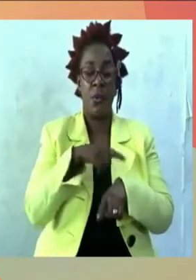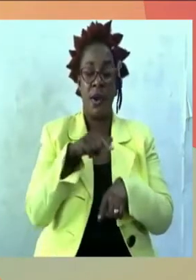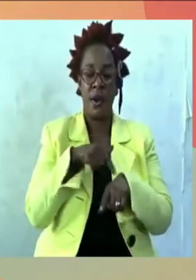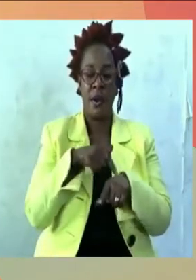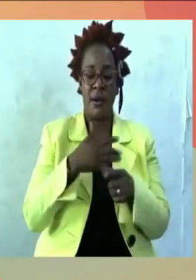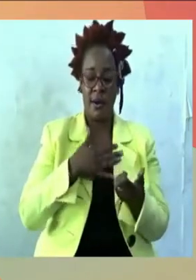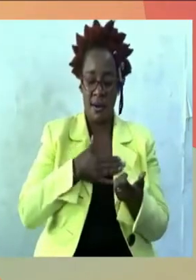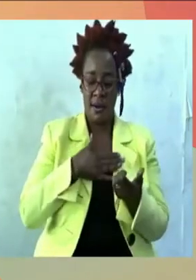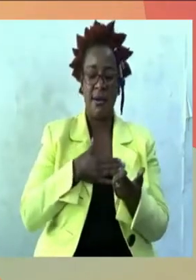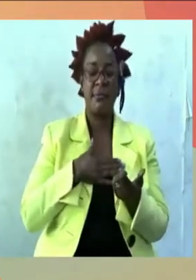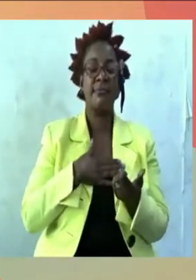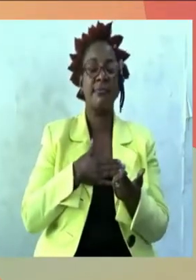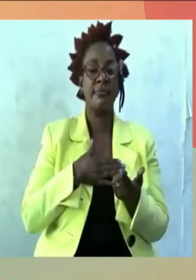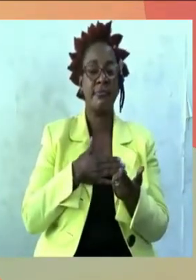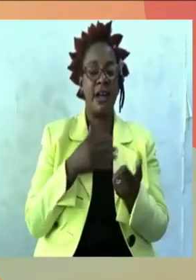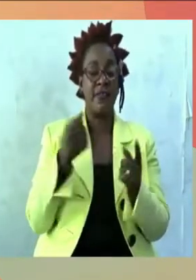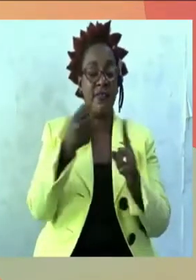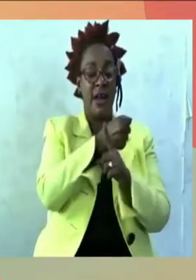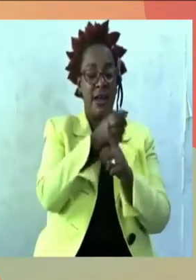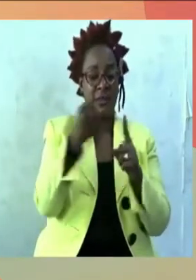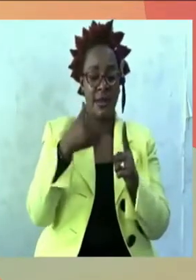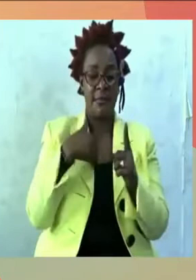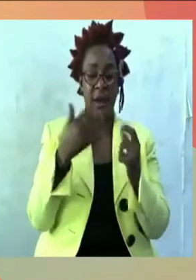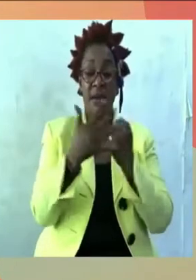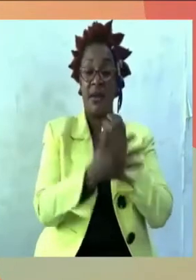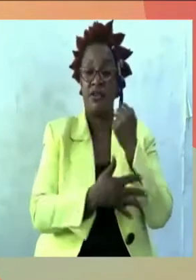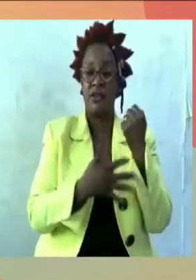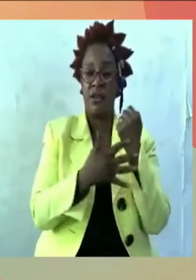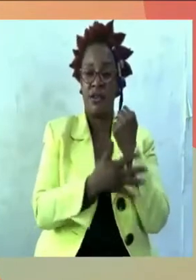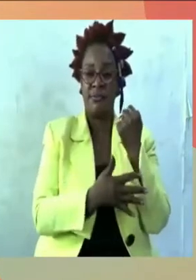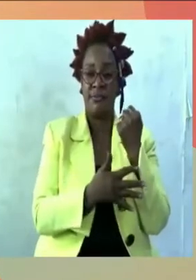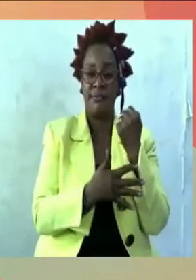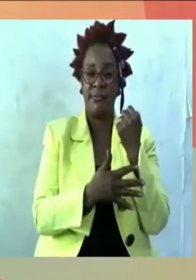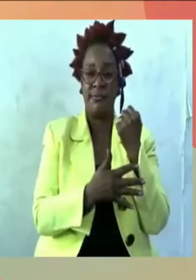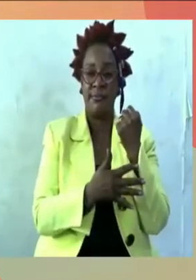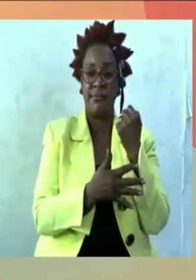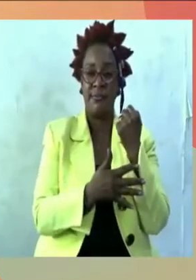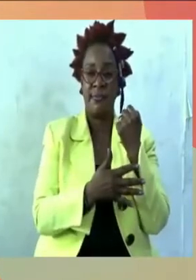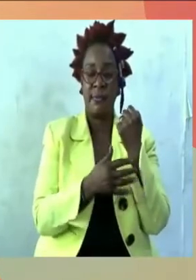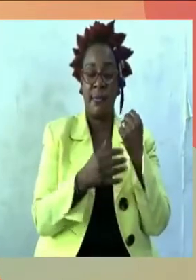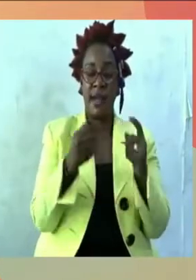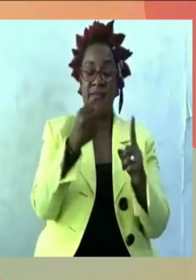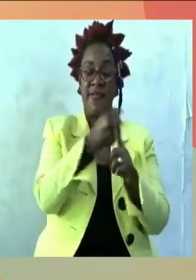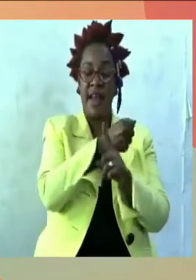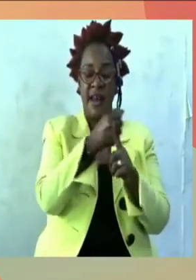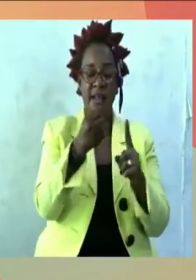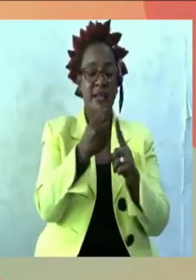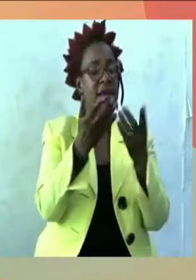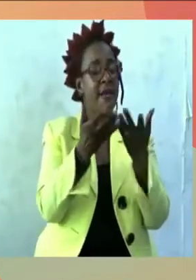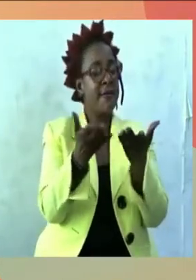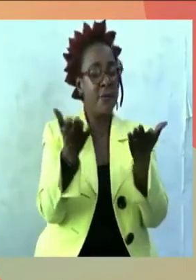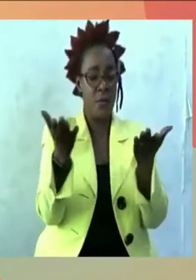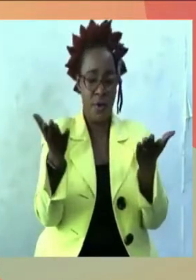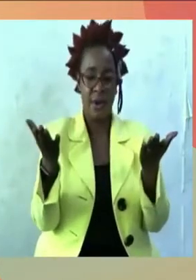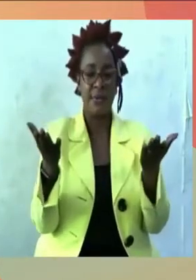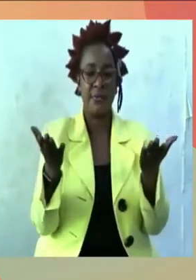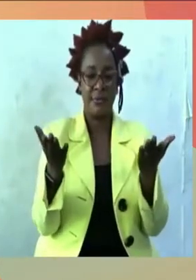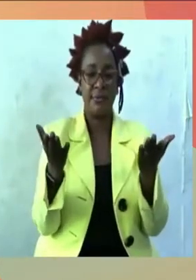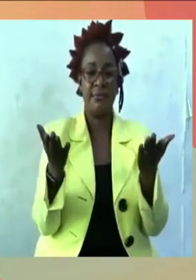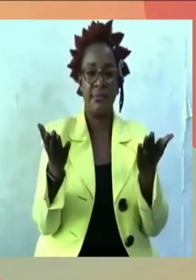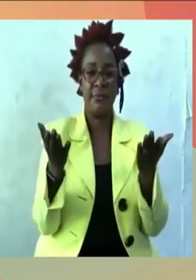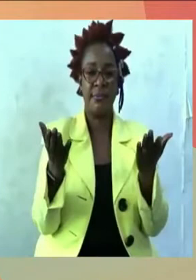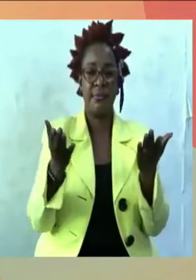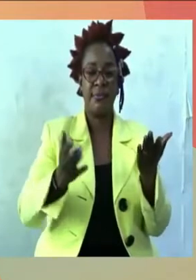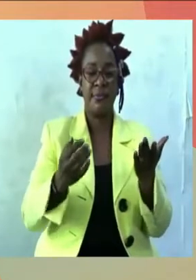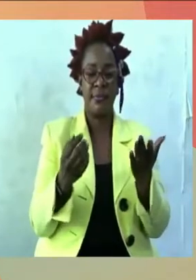violence in my country. This violence exists everywhere. One in every